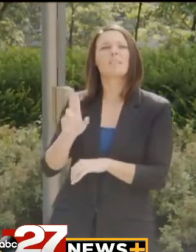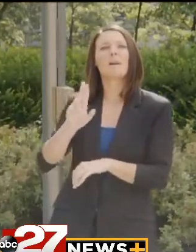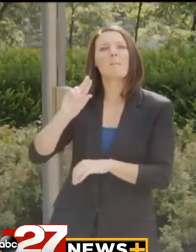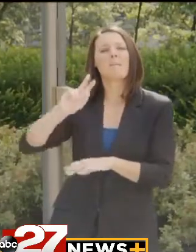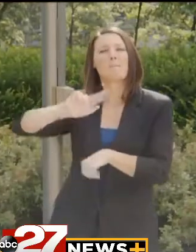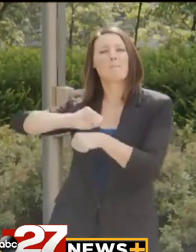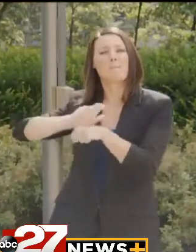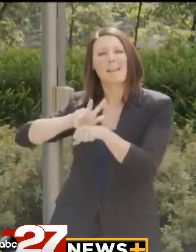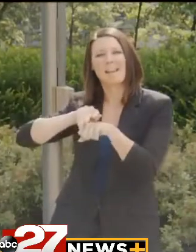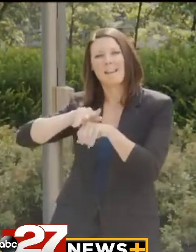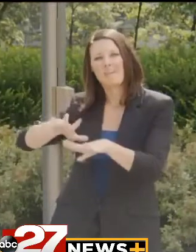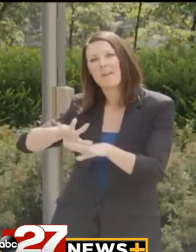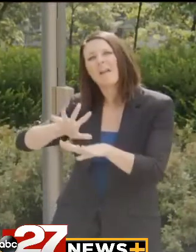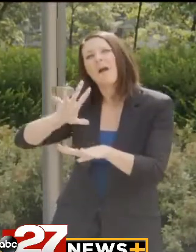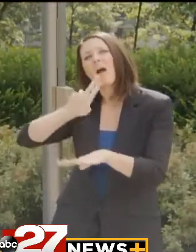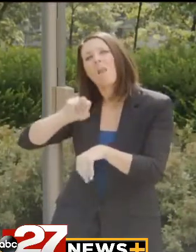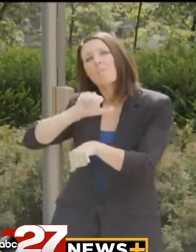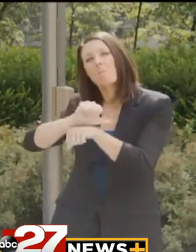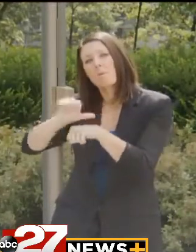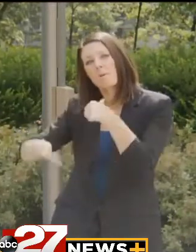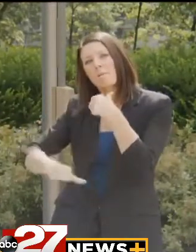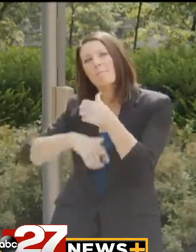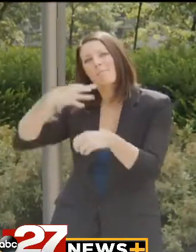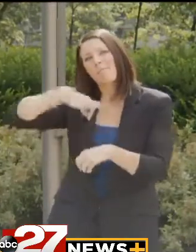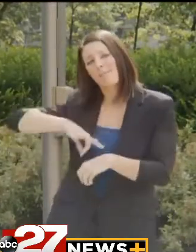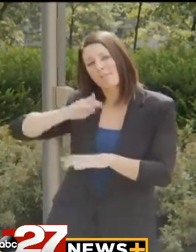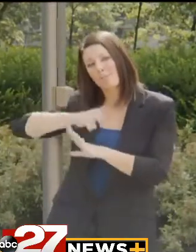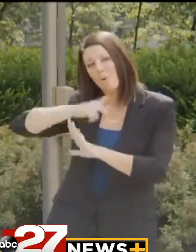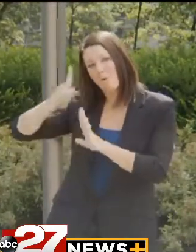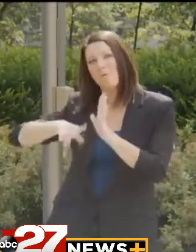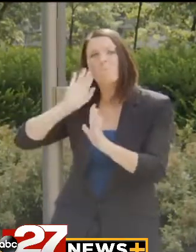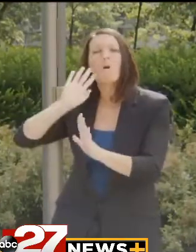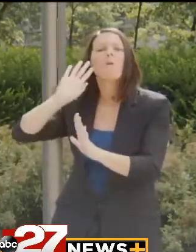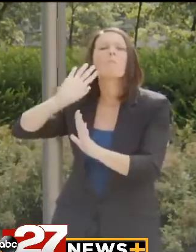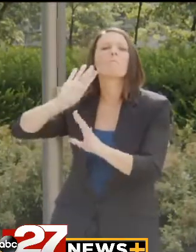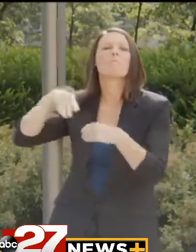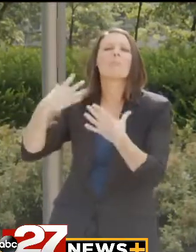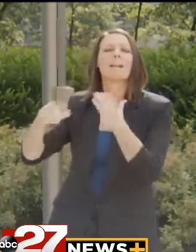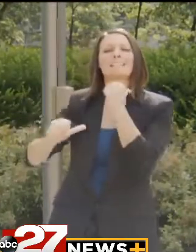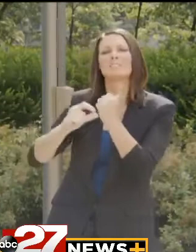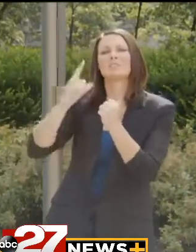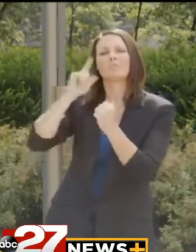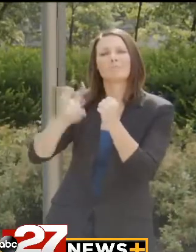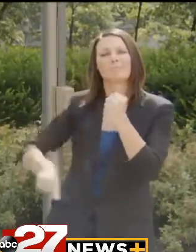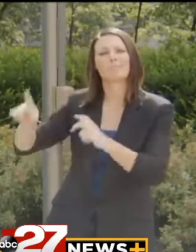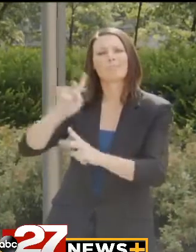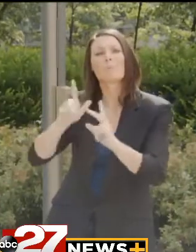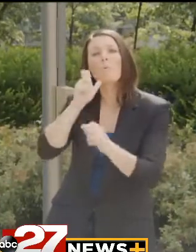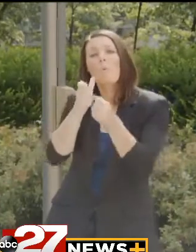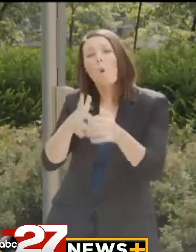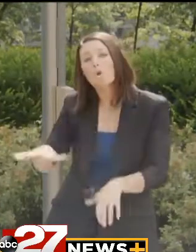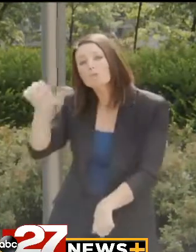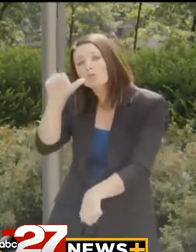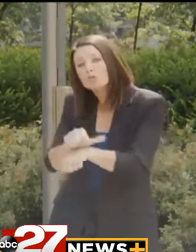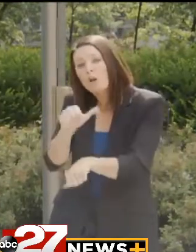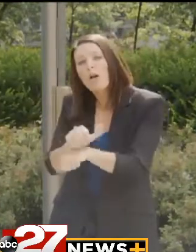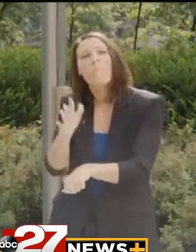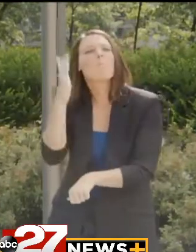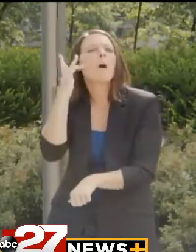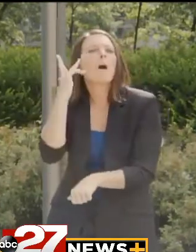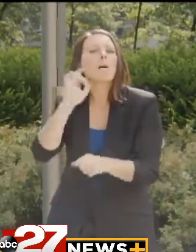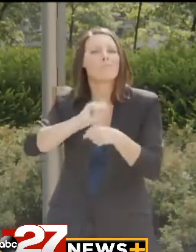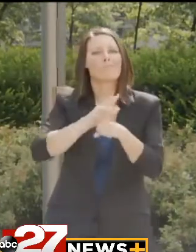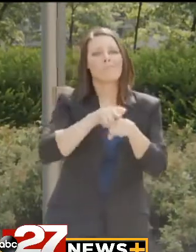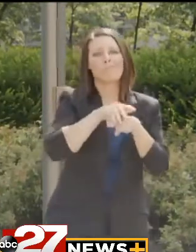Unemployment Assistance Program. This program provides assistance to individuals who have lost their job due to the COVID-19